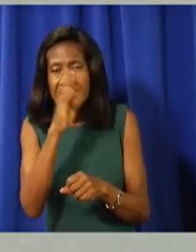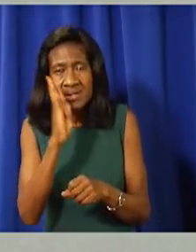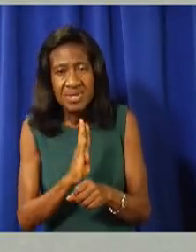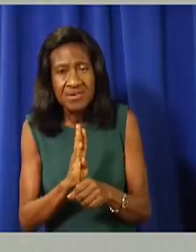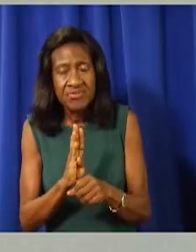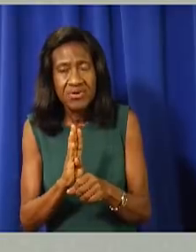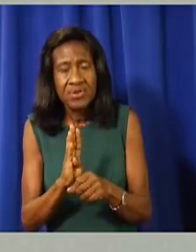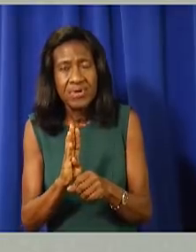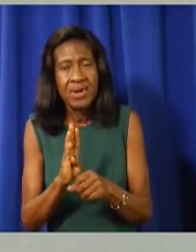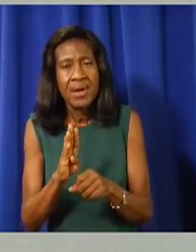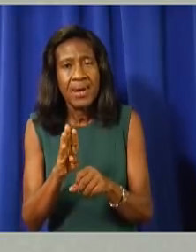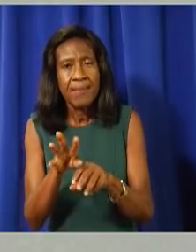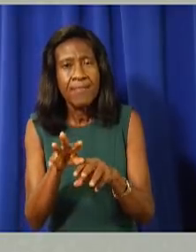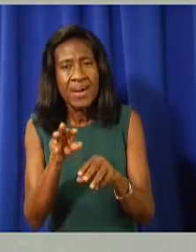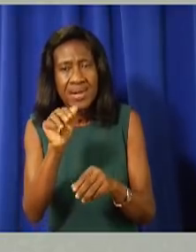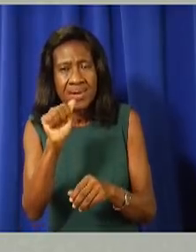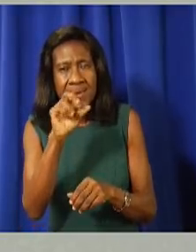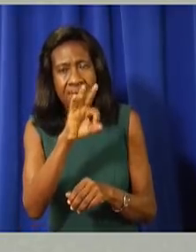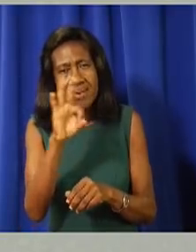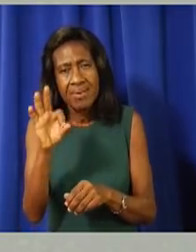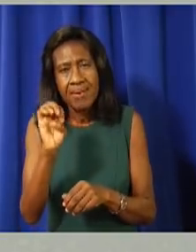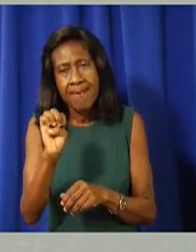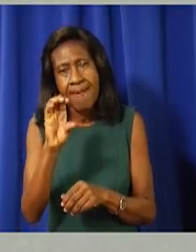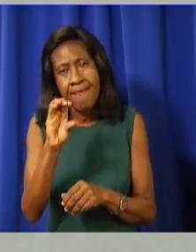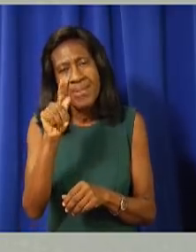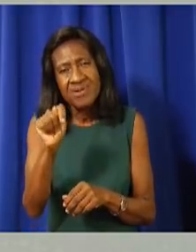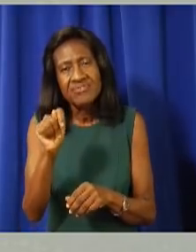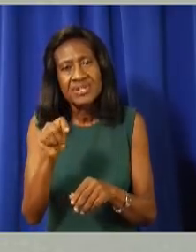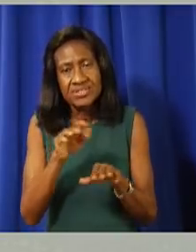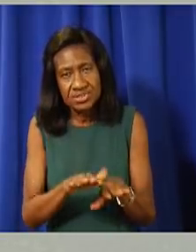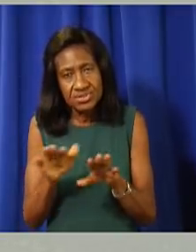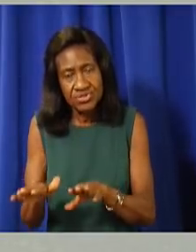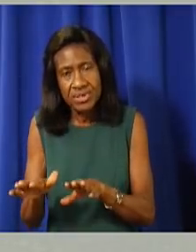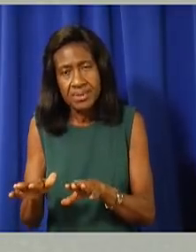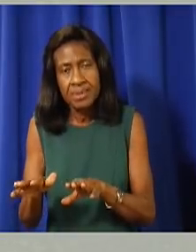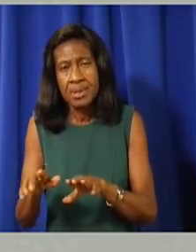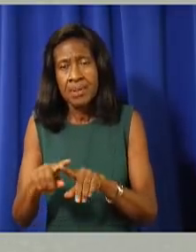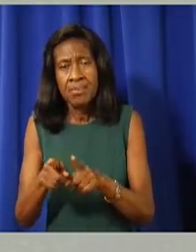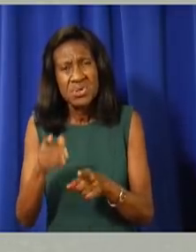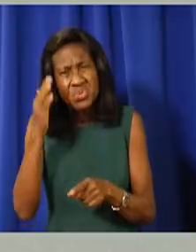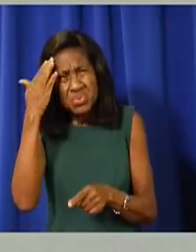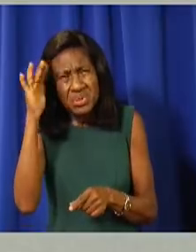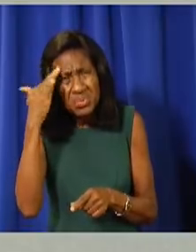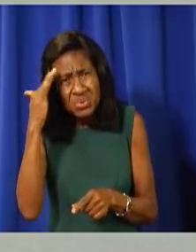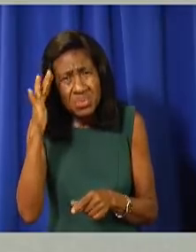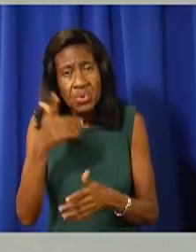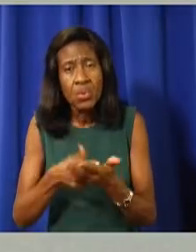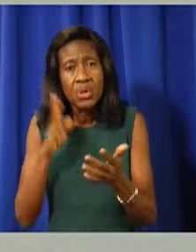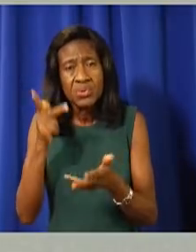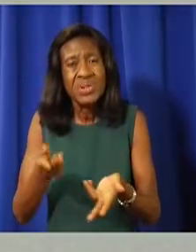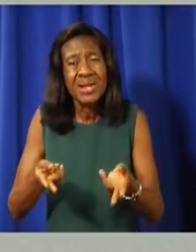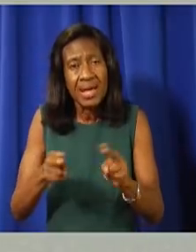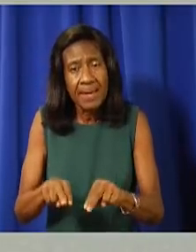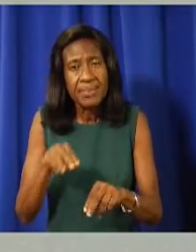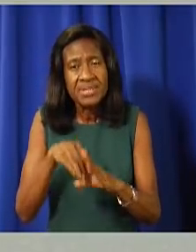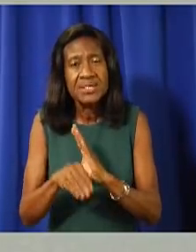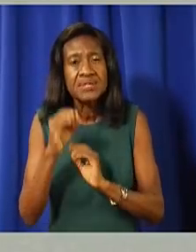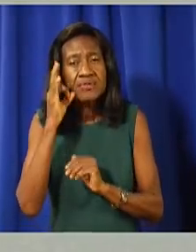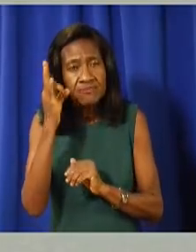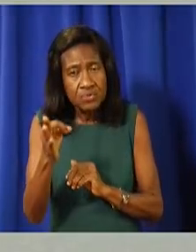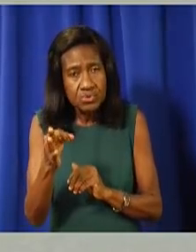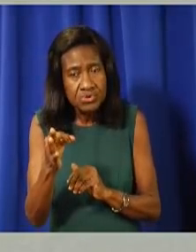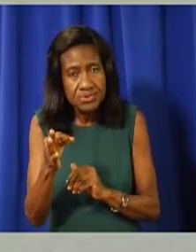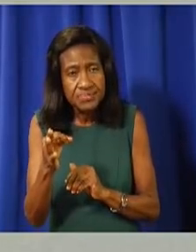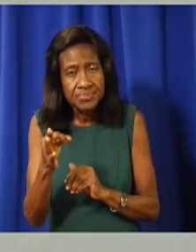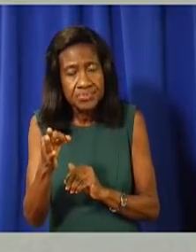What we don't know is if we can say the same about additional variants being transmitted, including the predominant